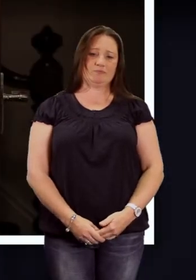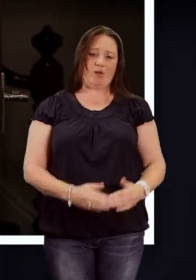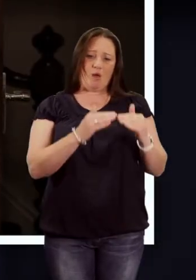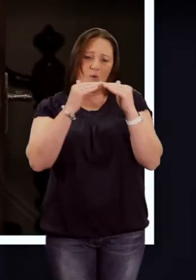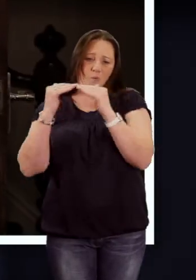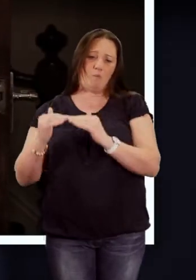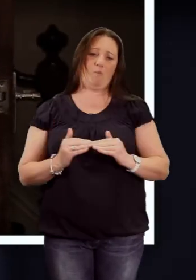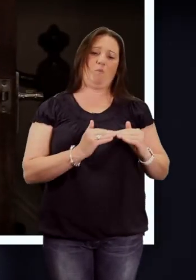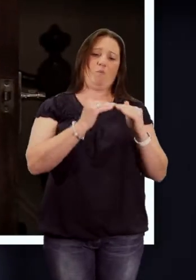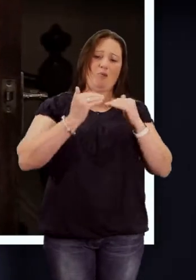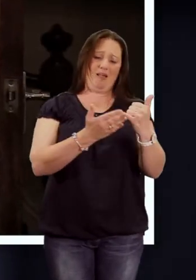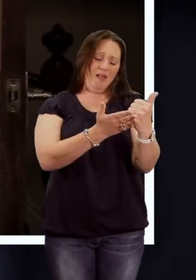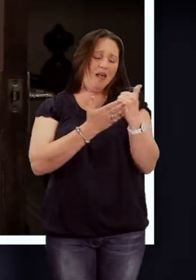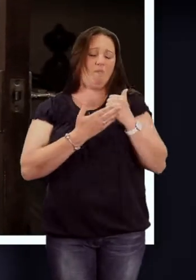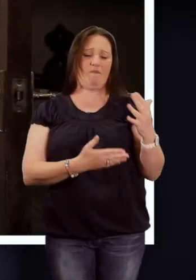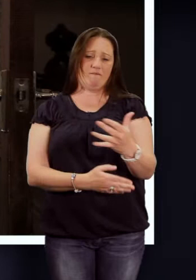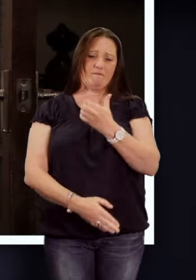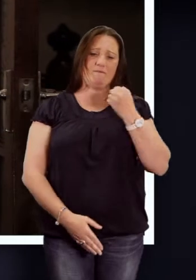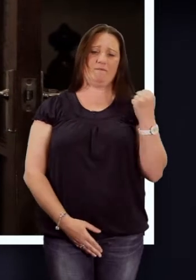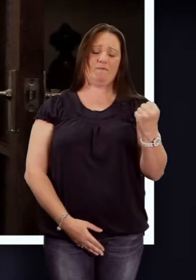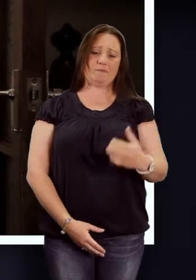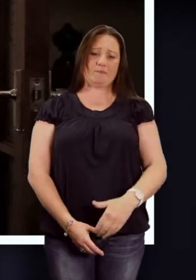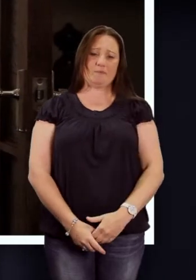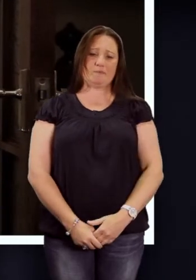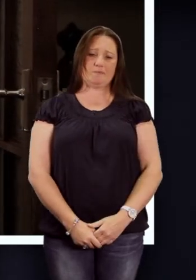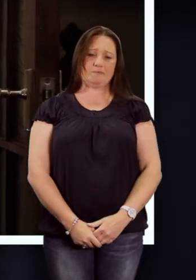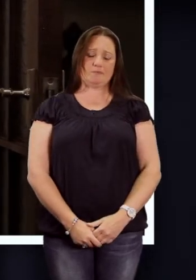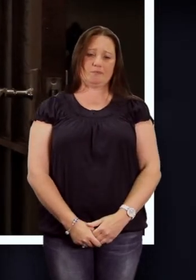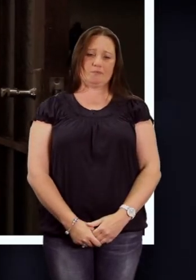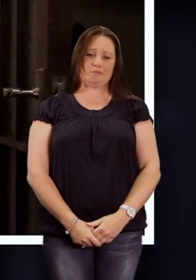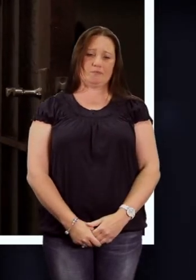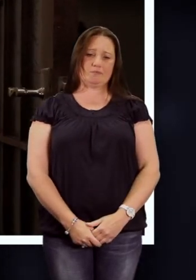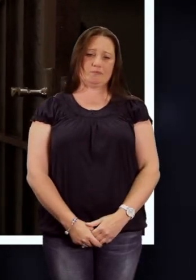Help me find equality.